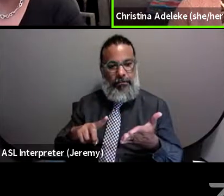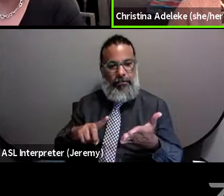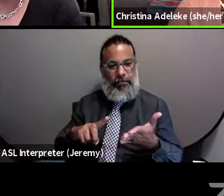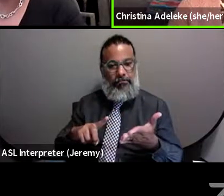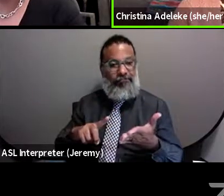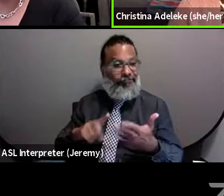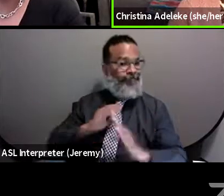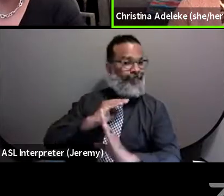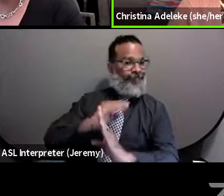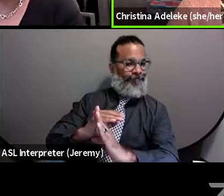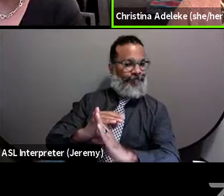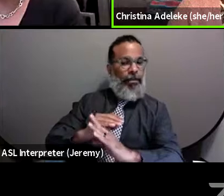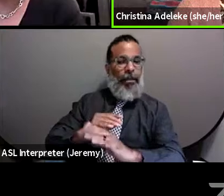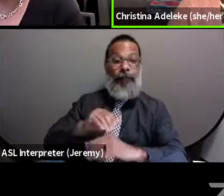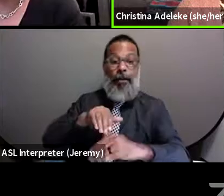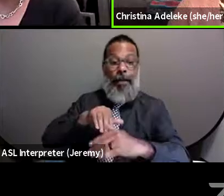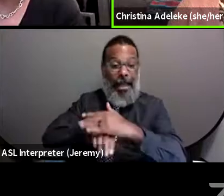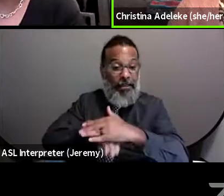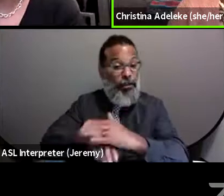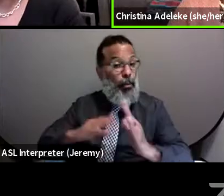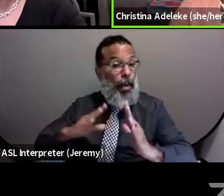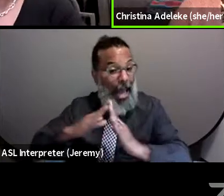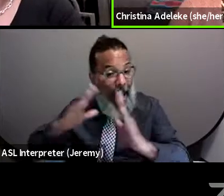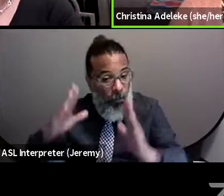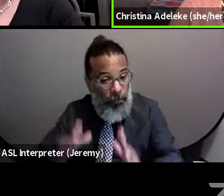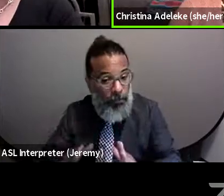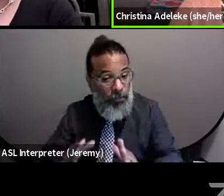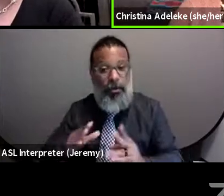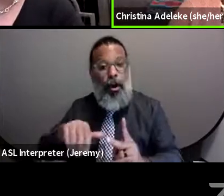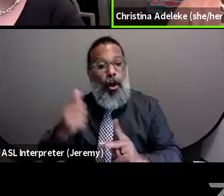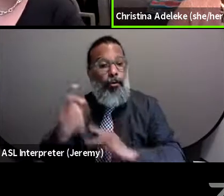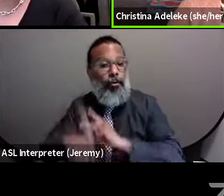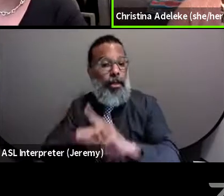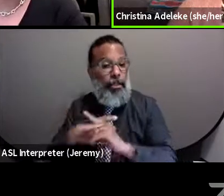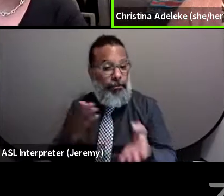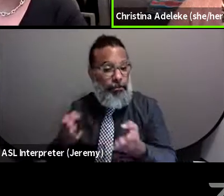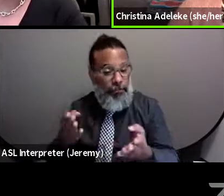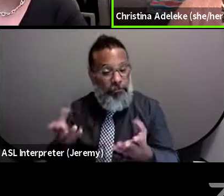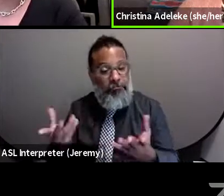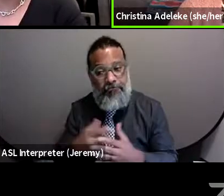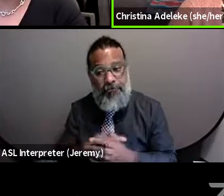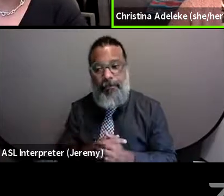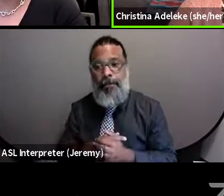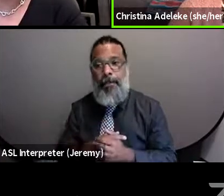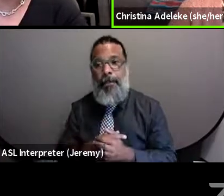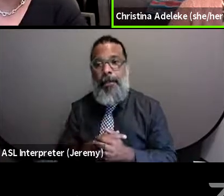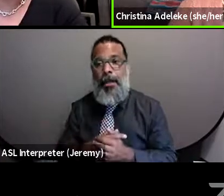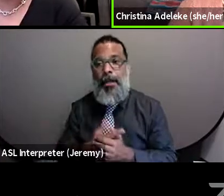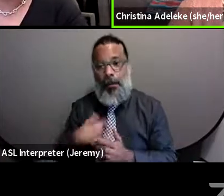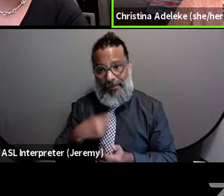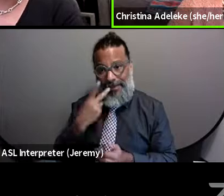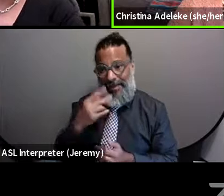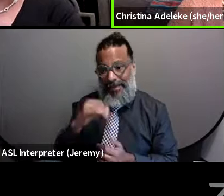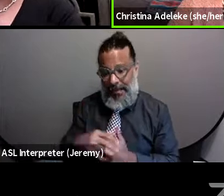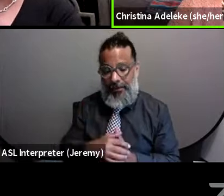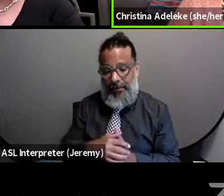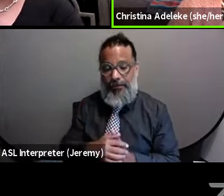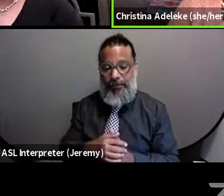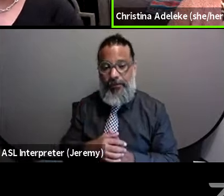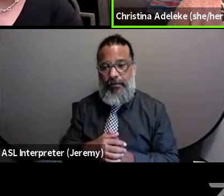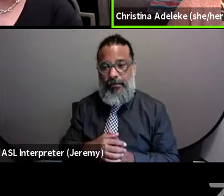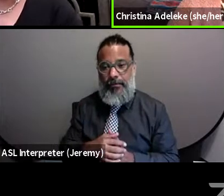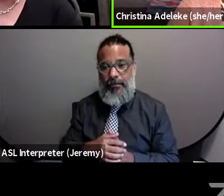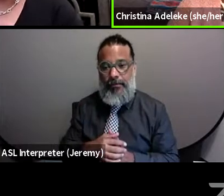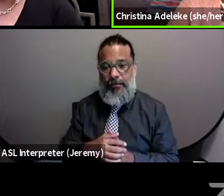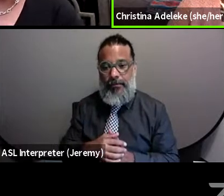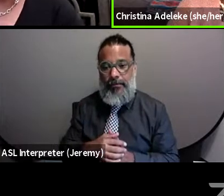from accessing housing or other types of services. Um, so we've seen that, but I think